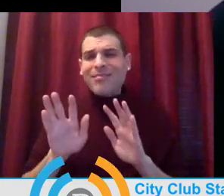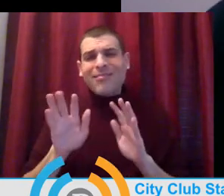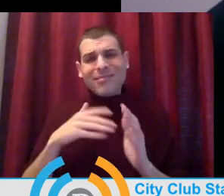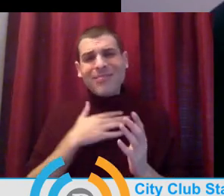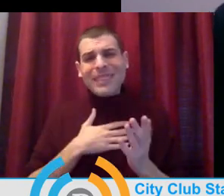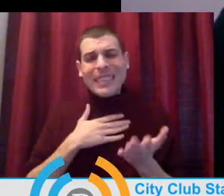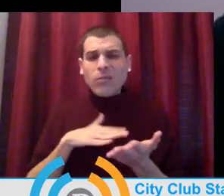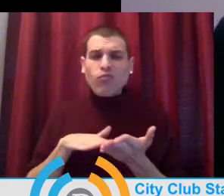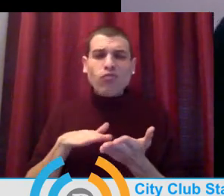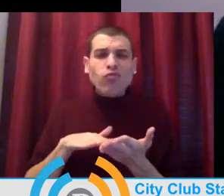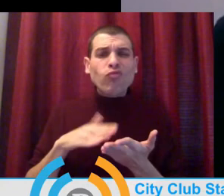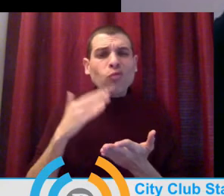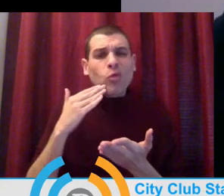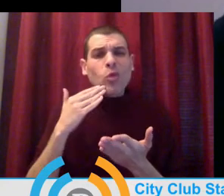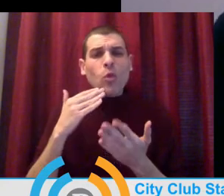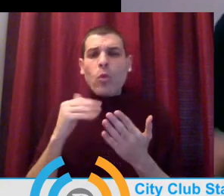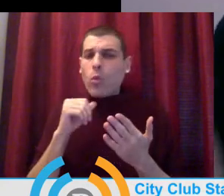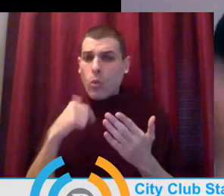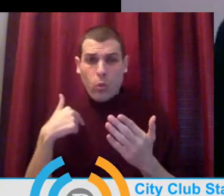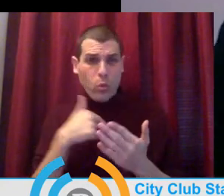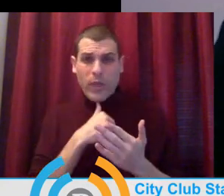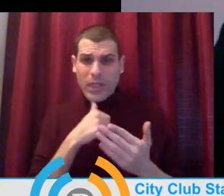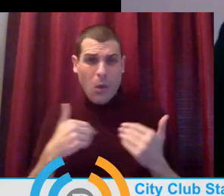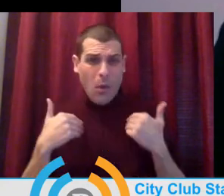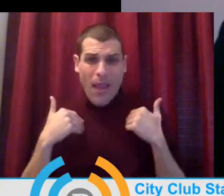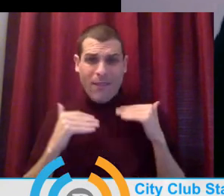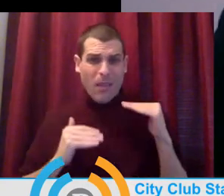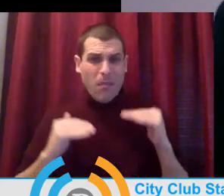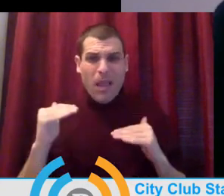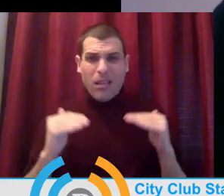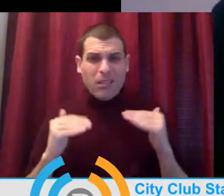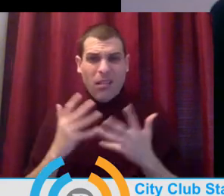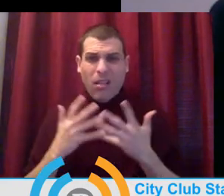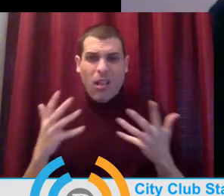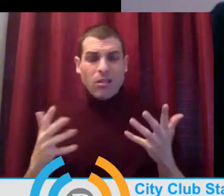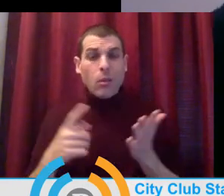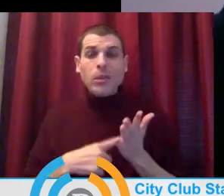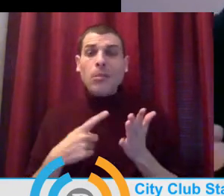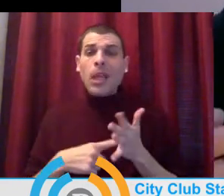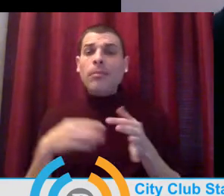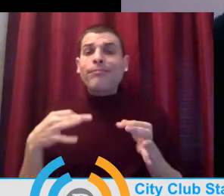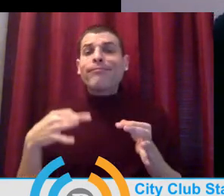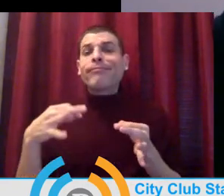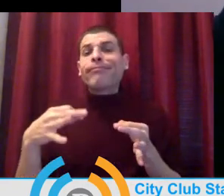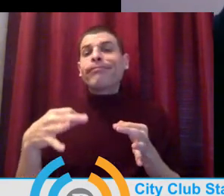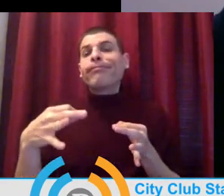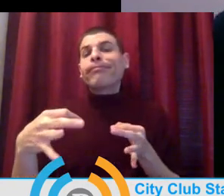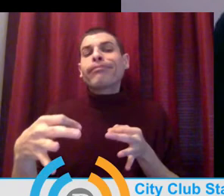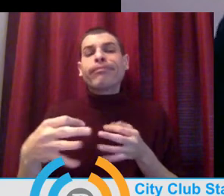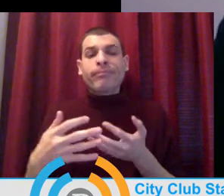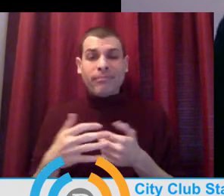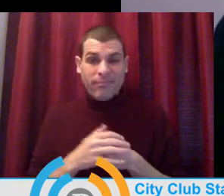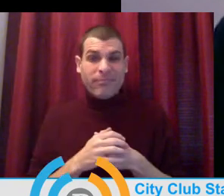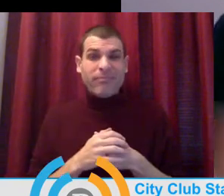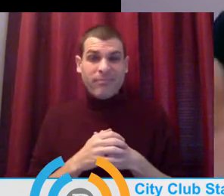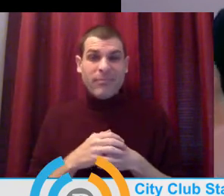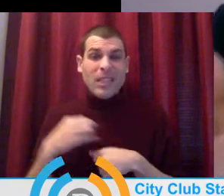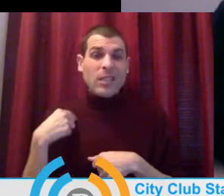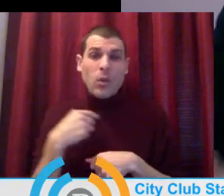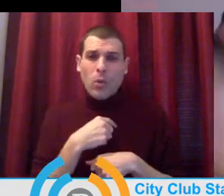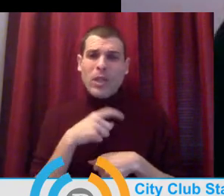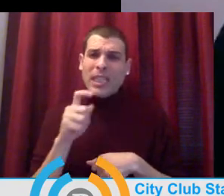not much to balance out the hate. That's why we procrastinate, and it's so we feel more better.